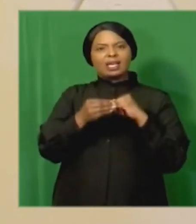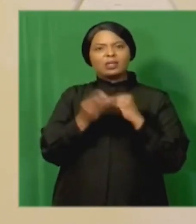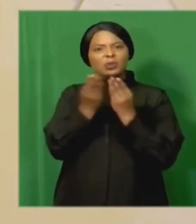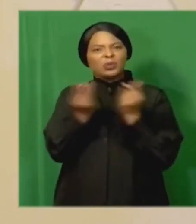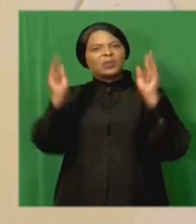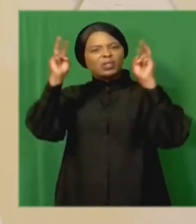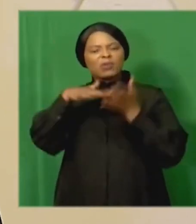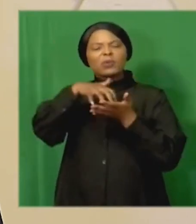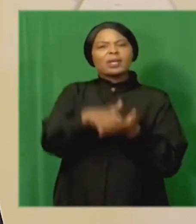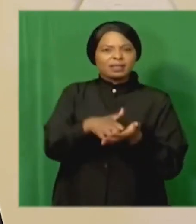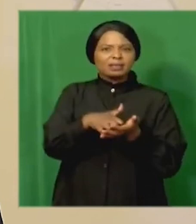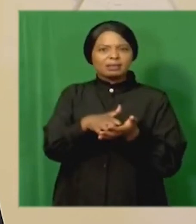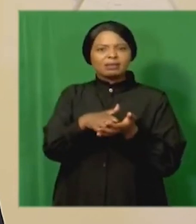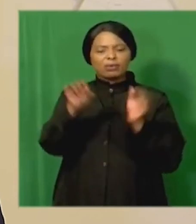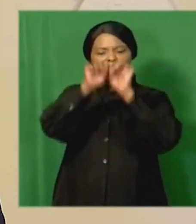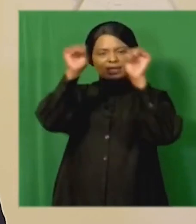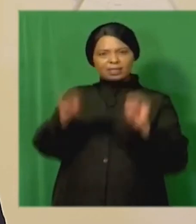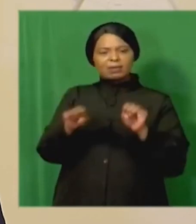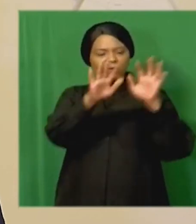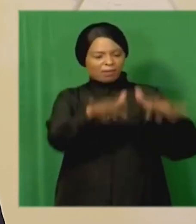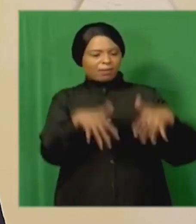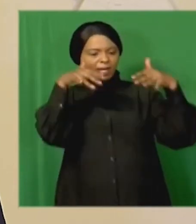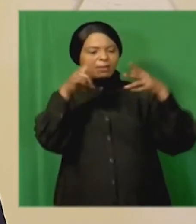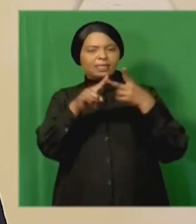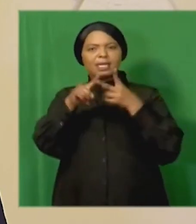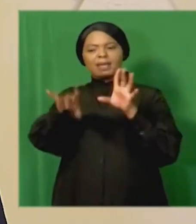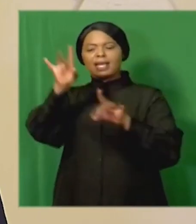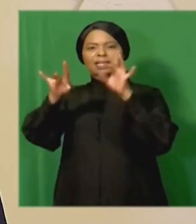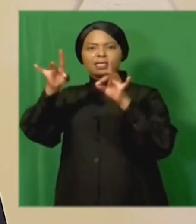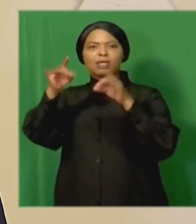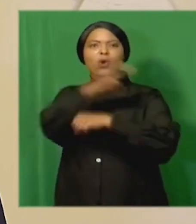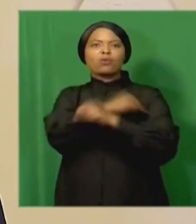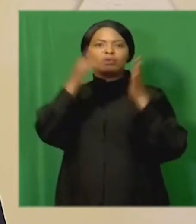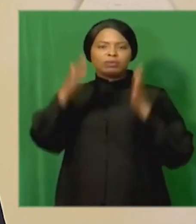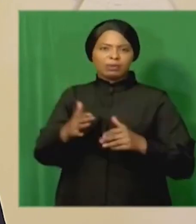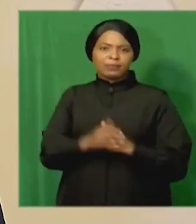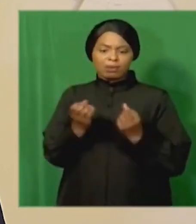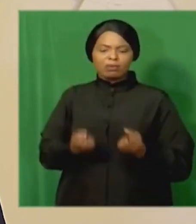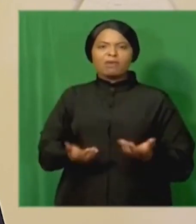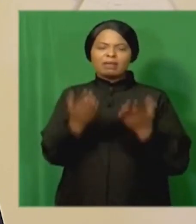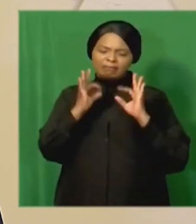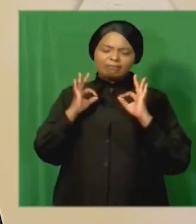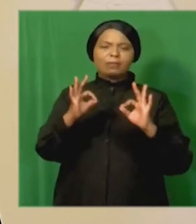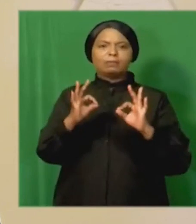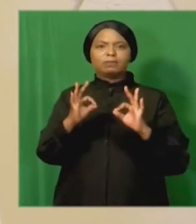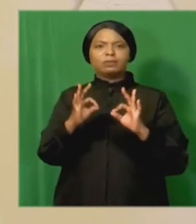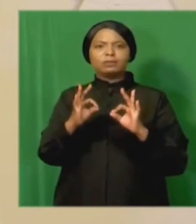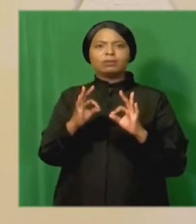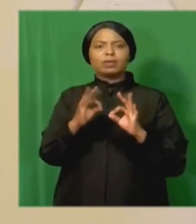in the ability of parliament and its elected officials to provide sufficient oversight